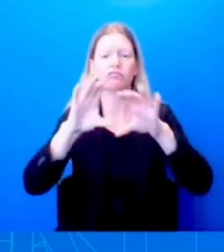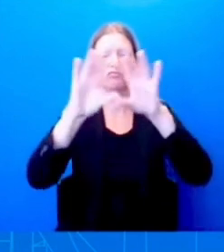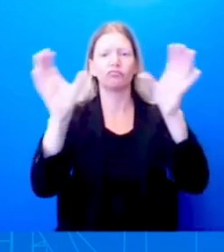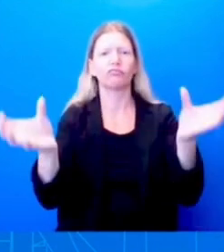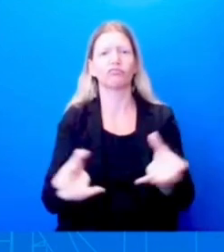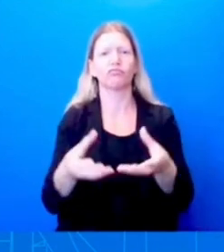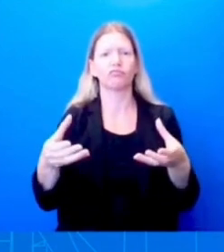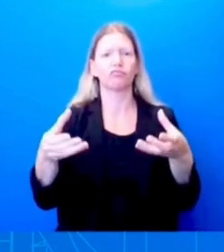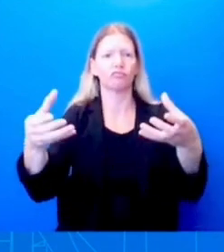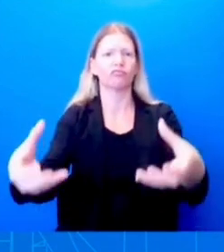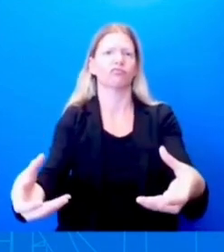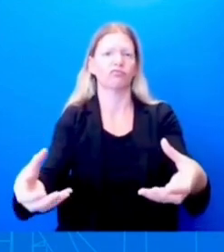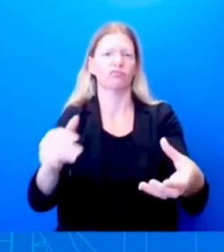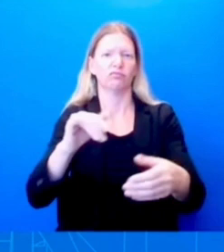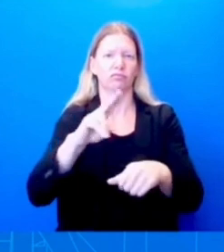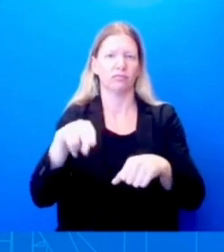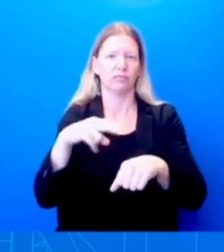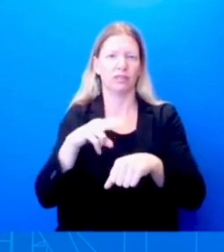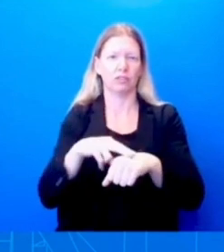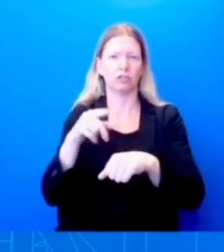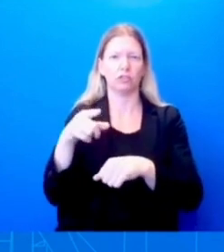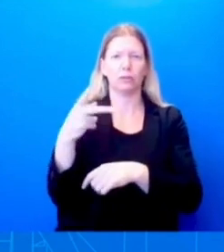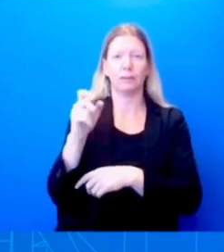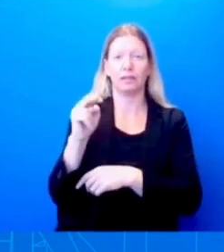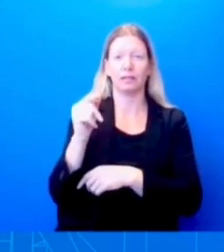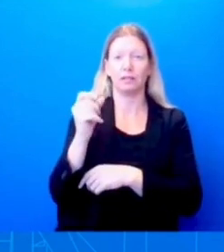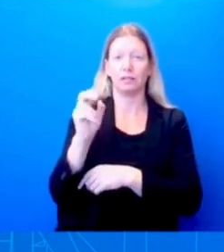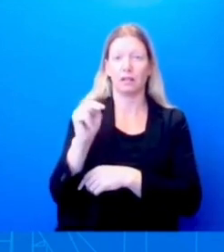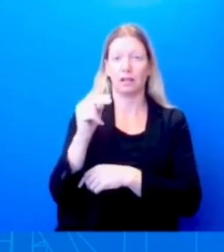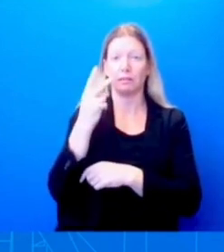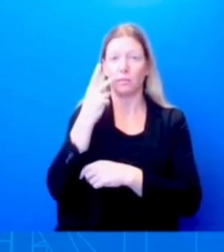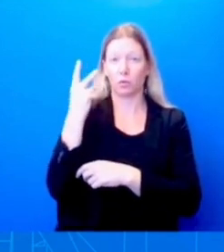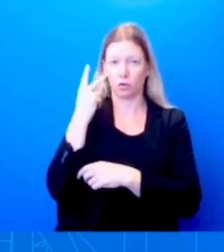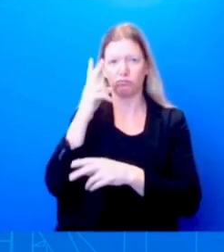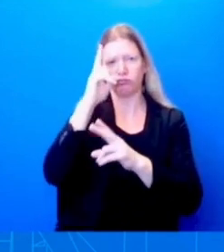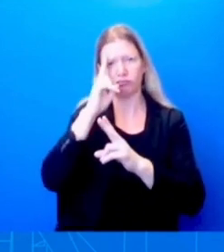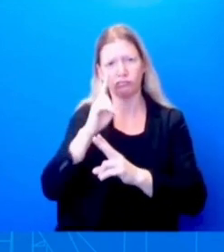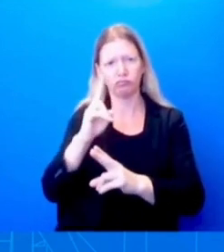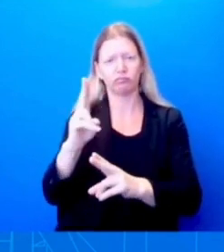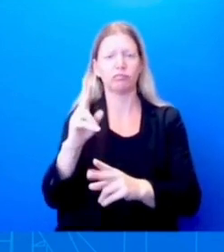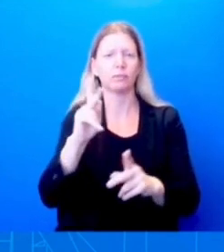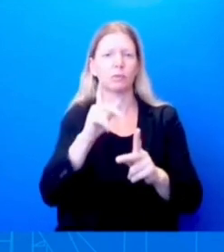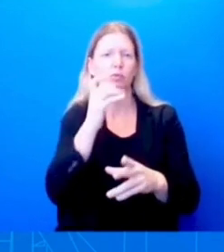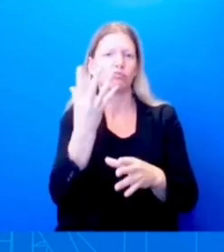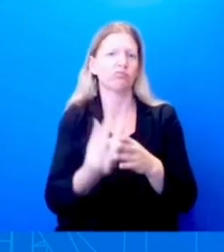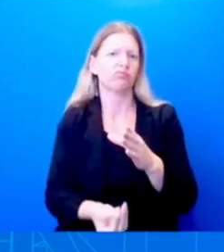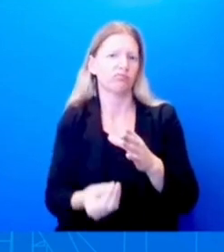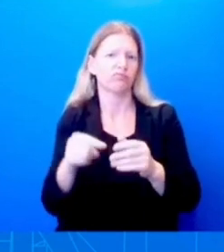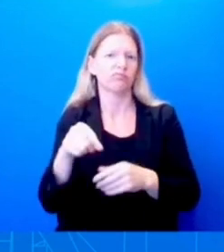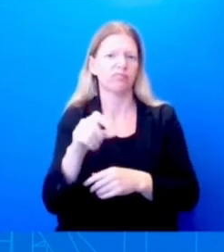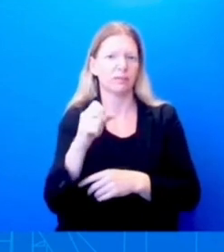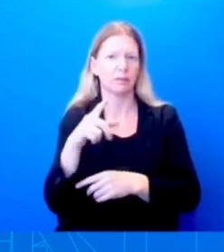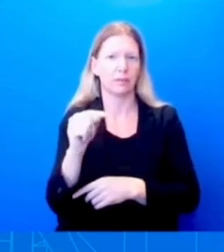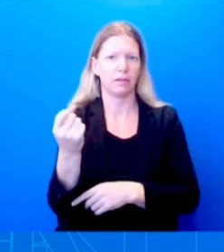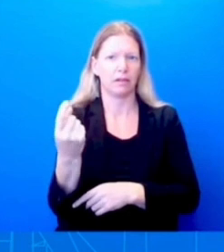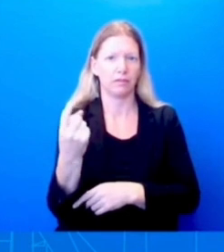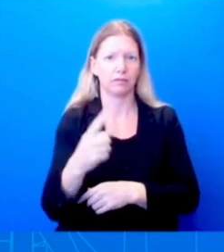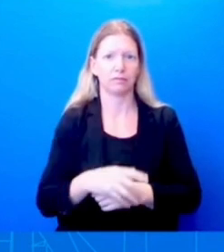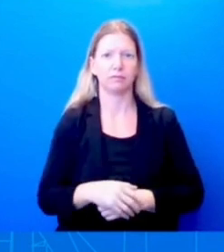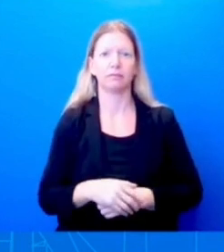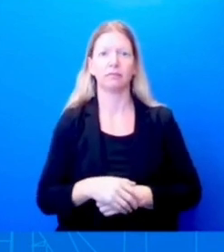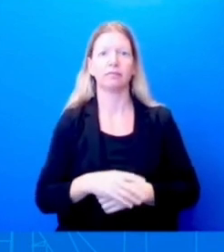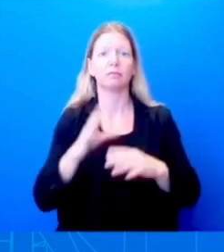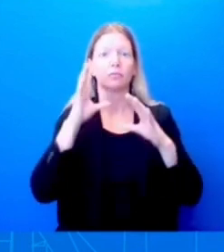lives lost on September 11th. Today, the president and the first lady visited students at Elliott Hine Middle School in